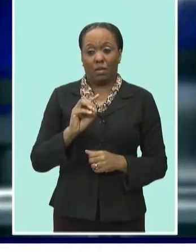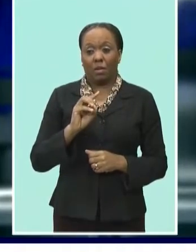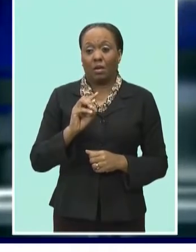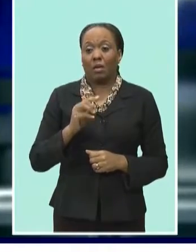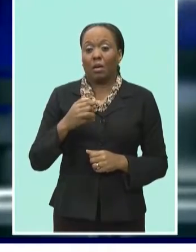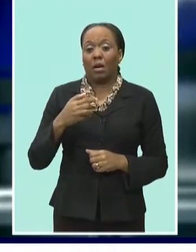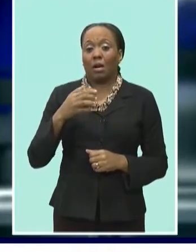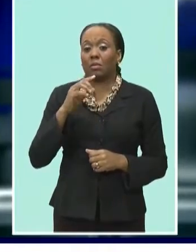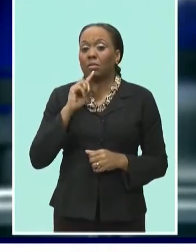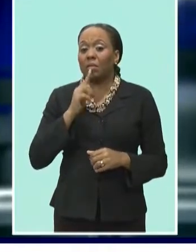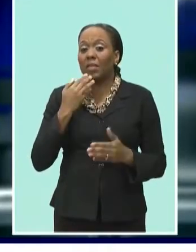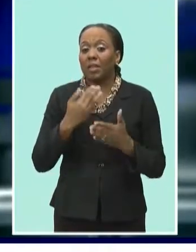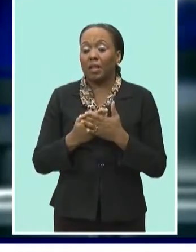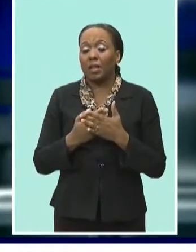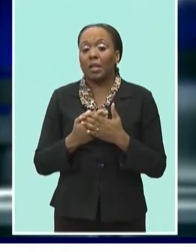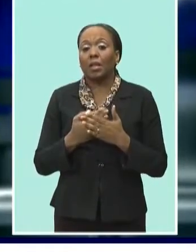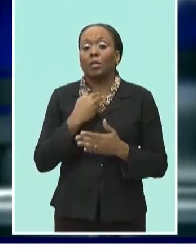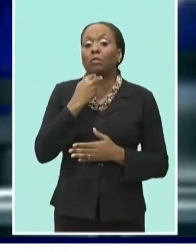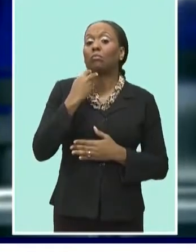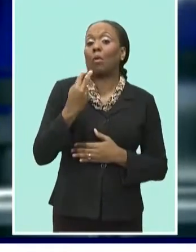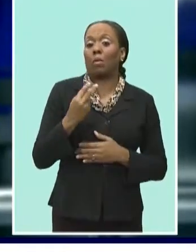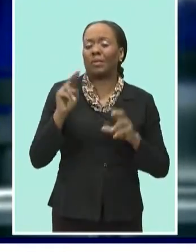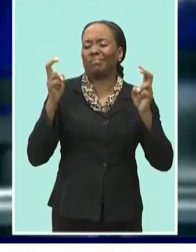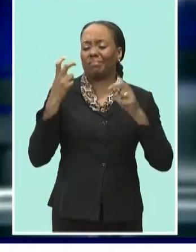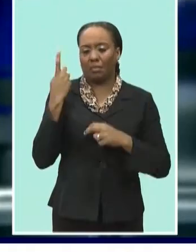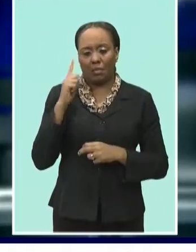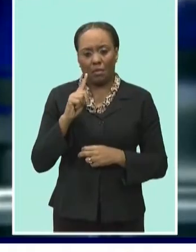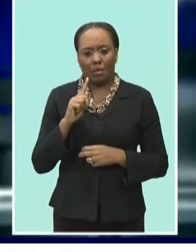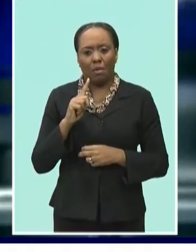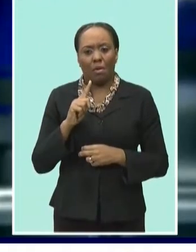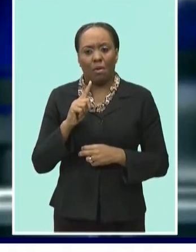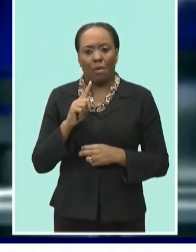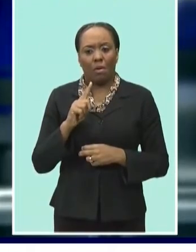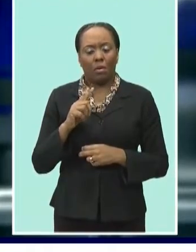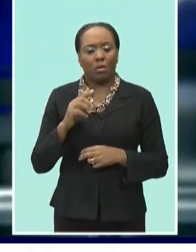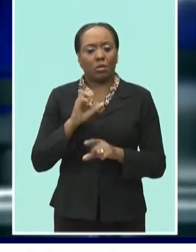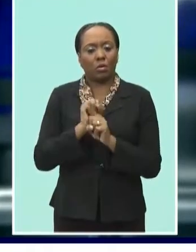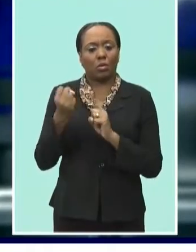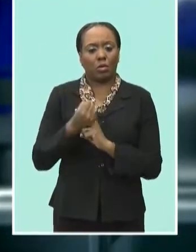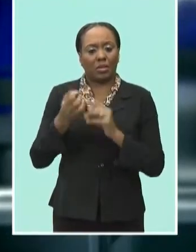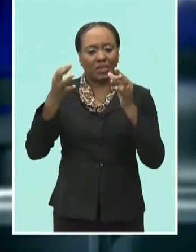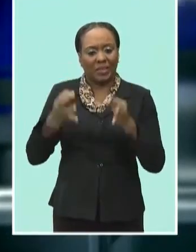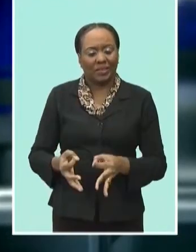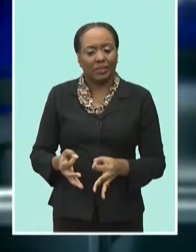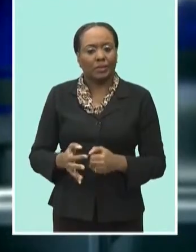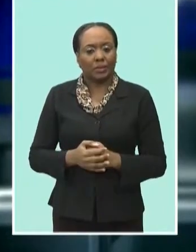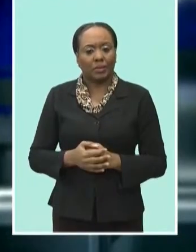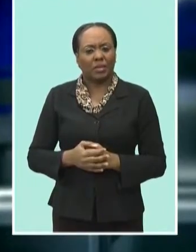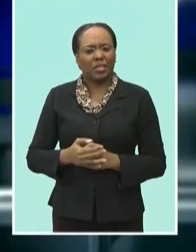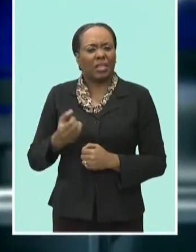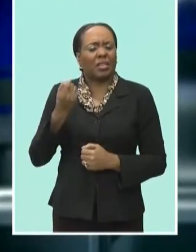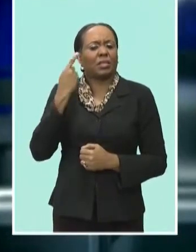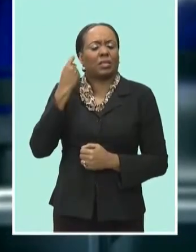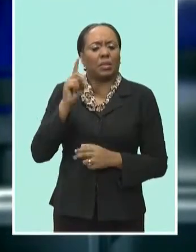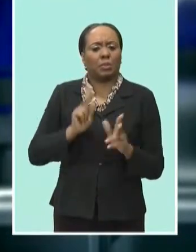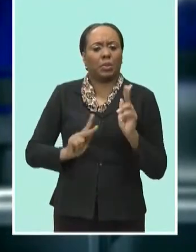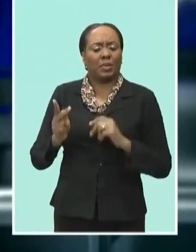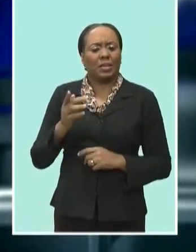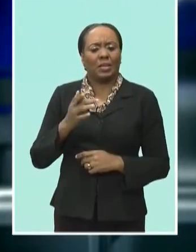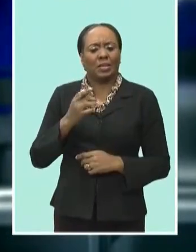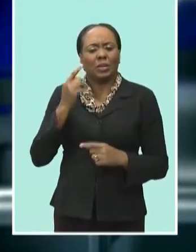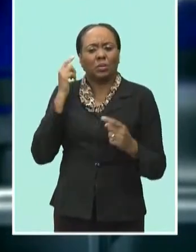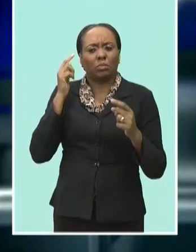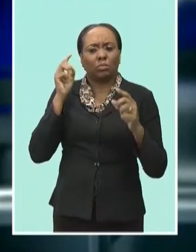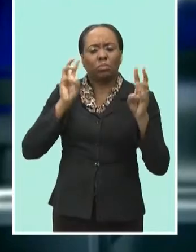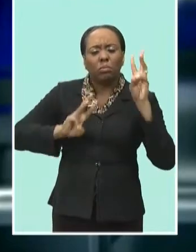in every corner of the world. Now, Gutierrez says the ILO has had its finger on the pulse of people's concerns and played a central